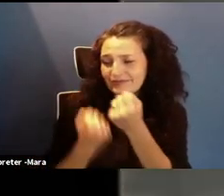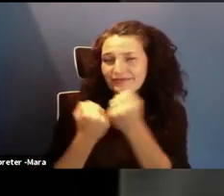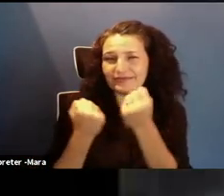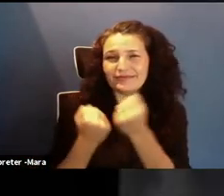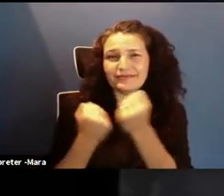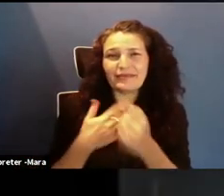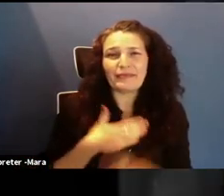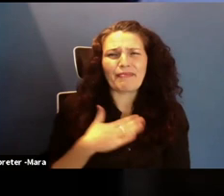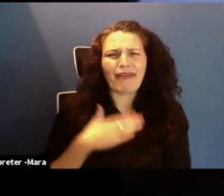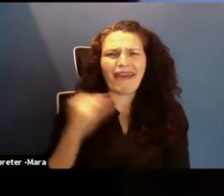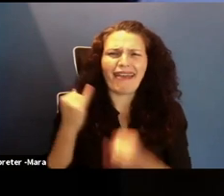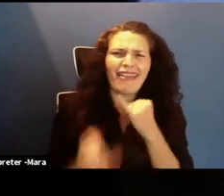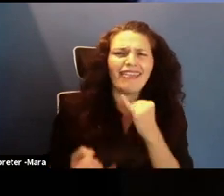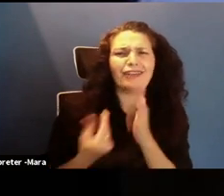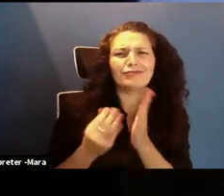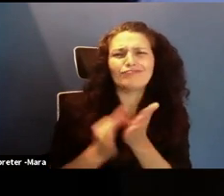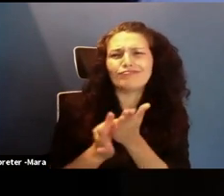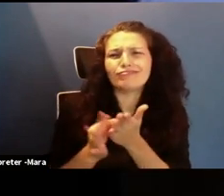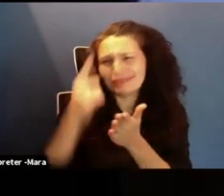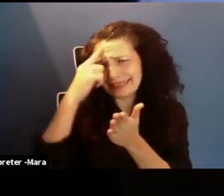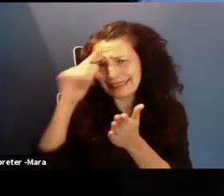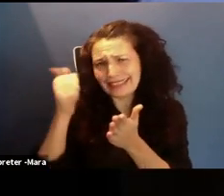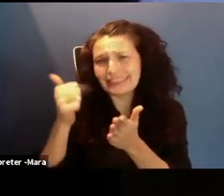my last time to make the call.